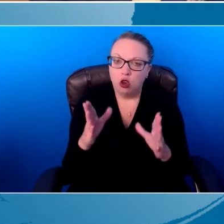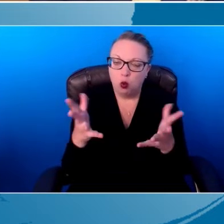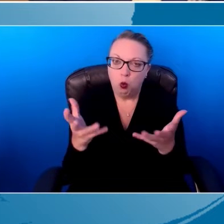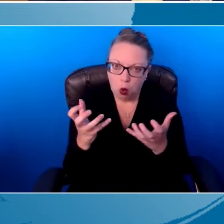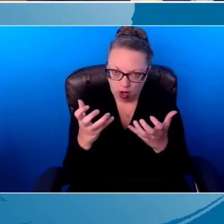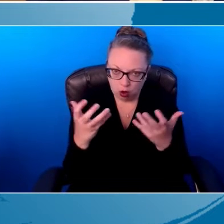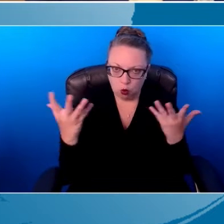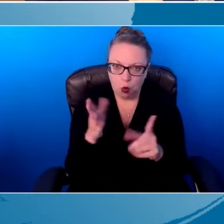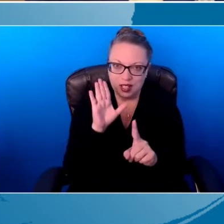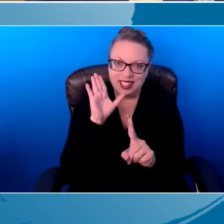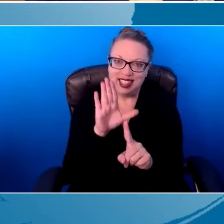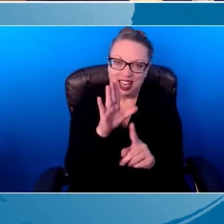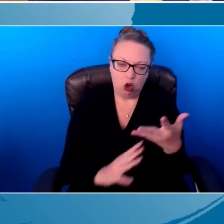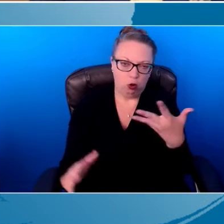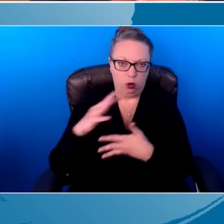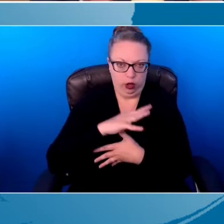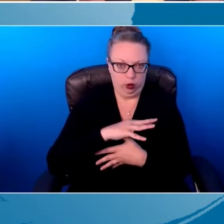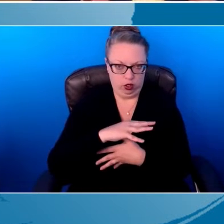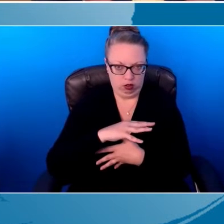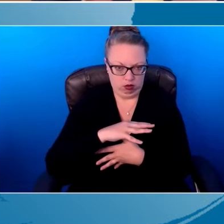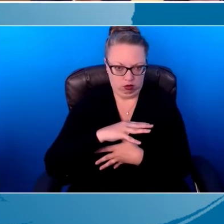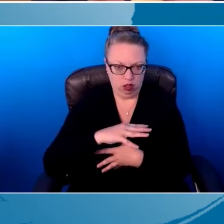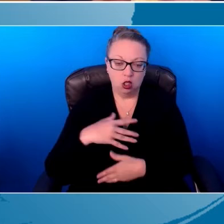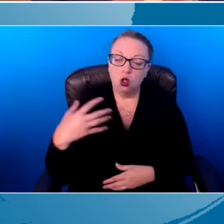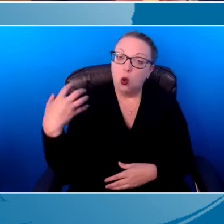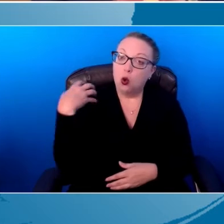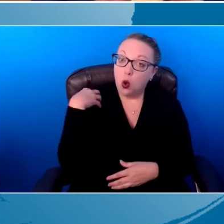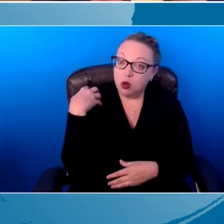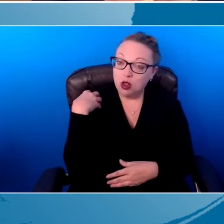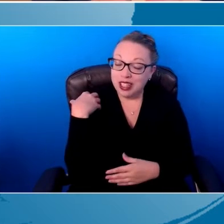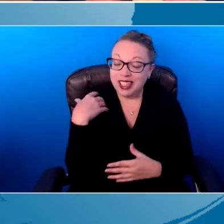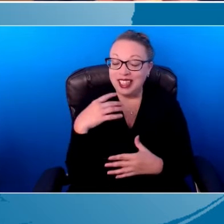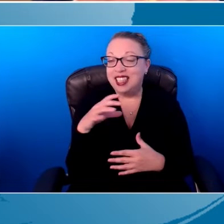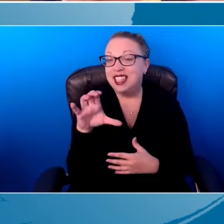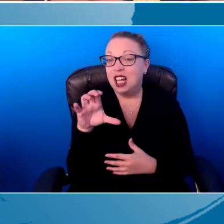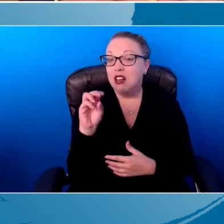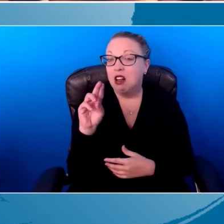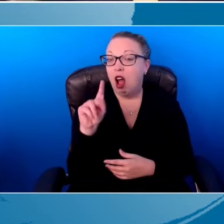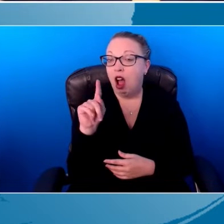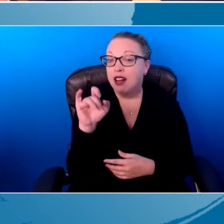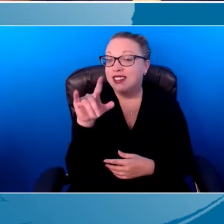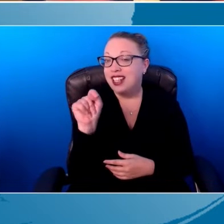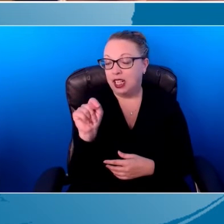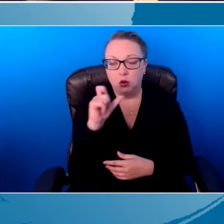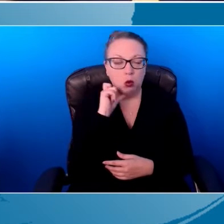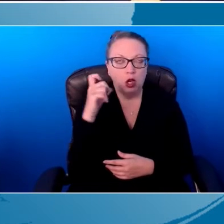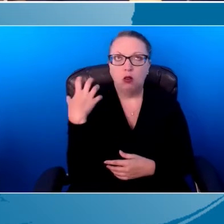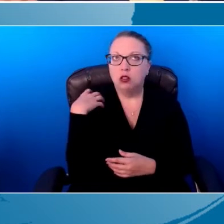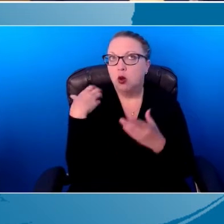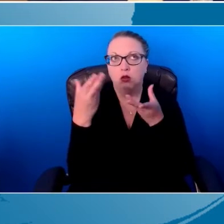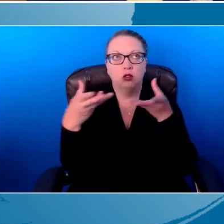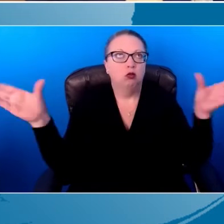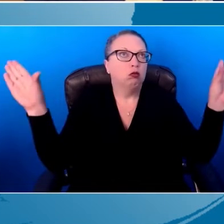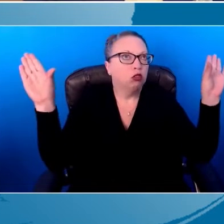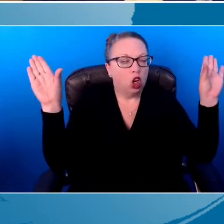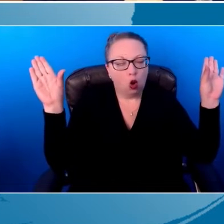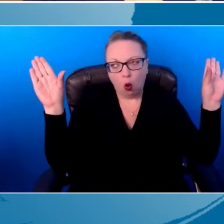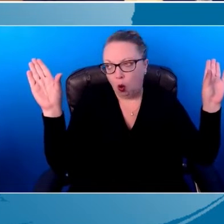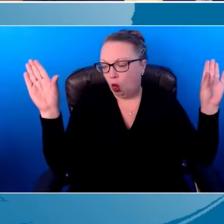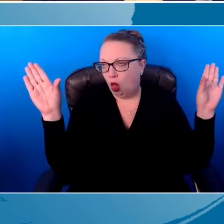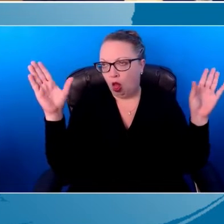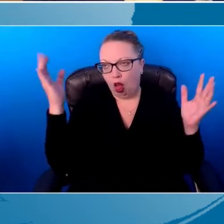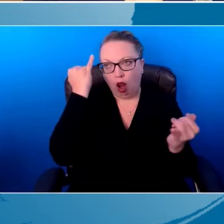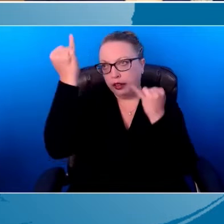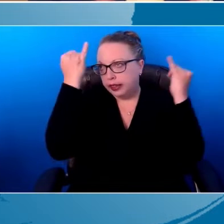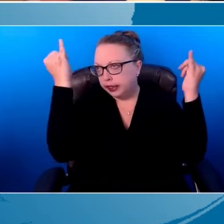coaching is contextual. We coach in context. We don't coach just about kind of esoteric things